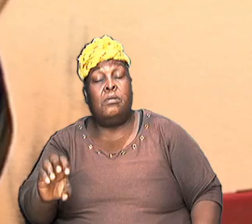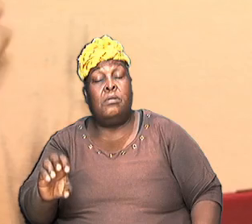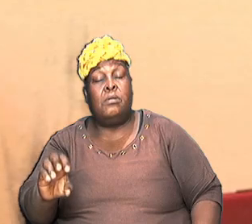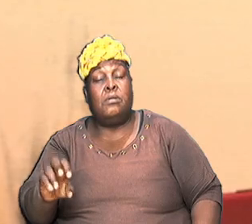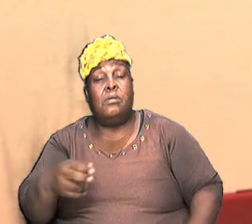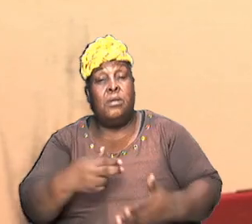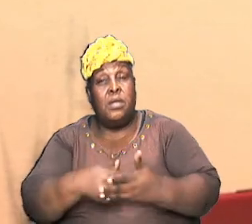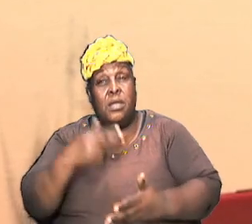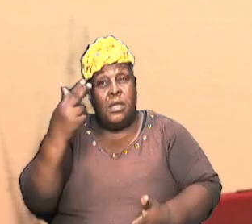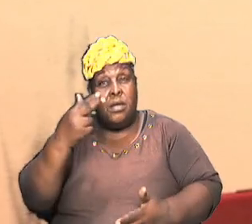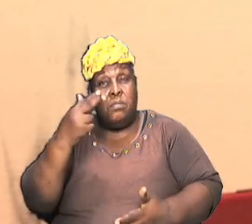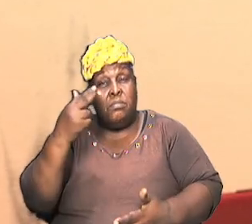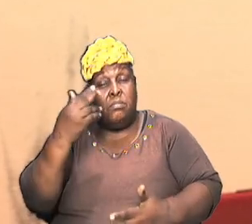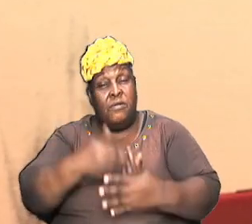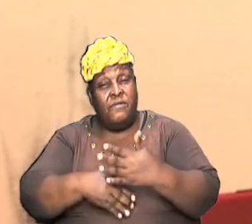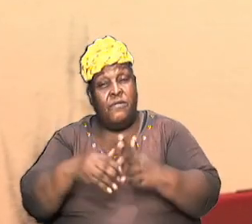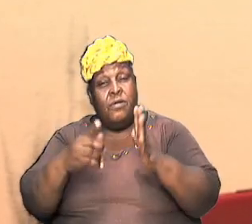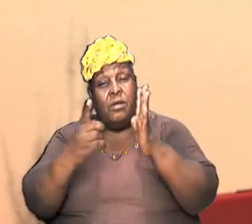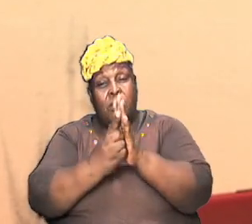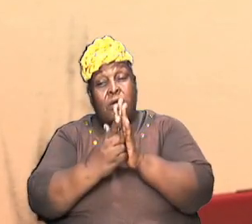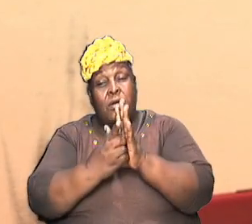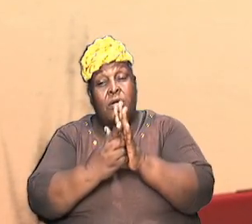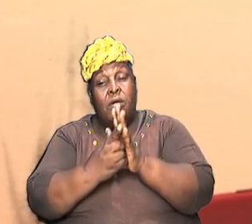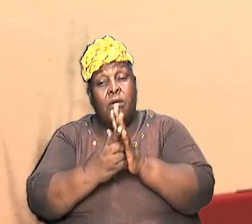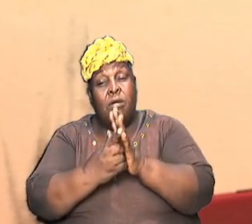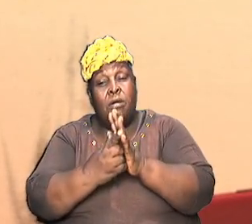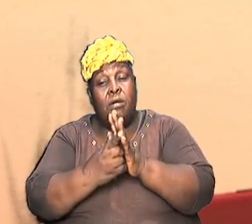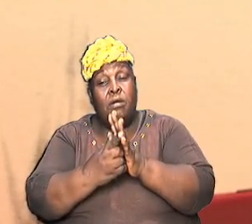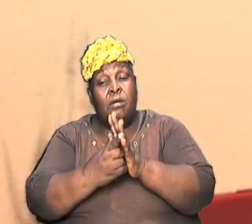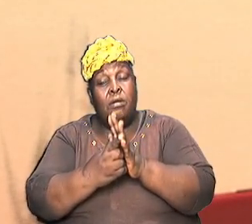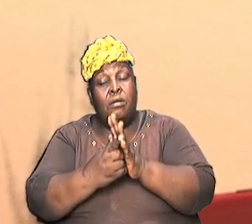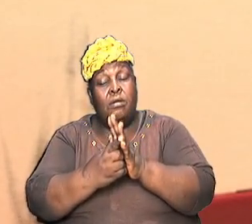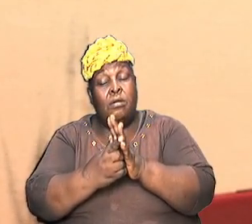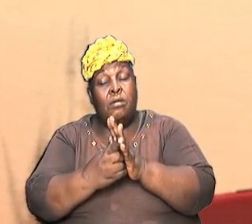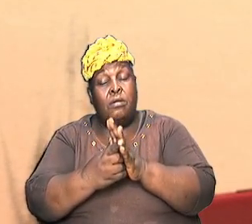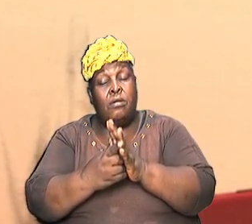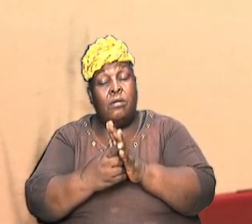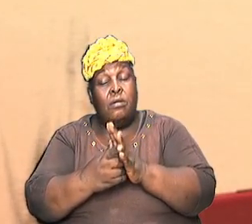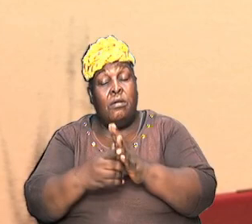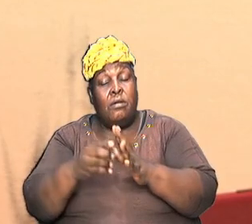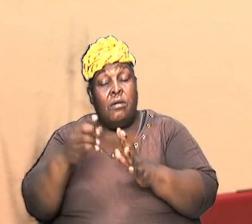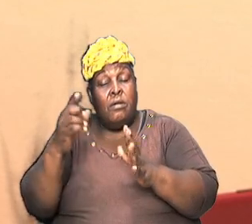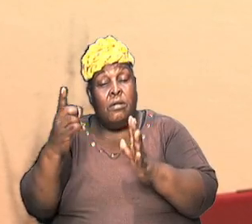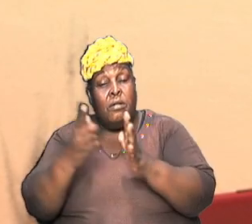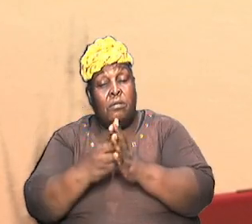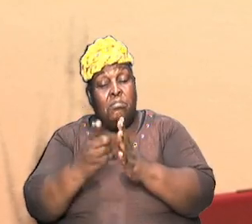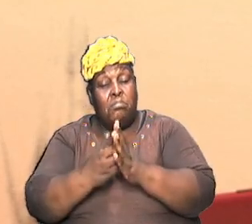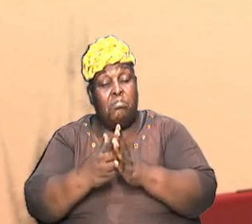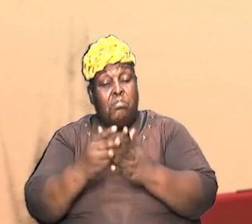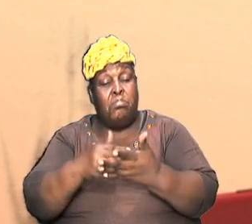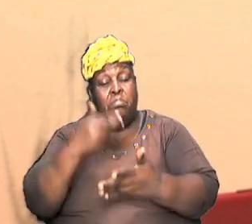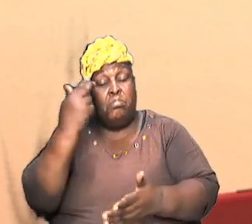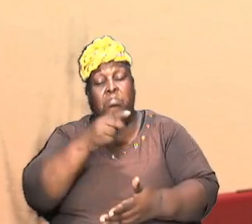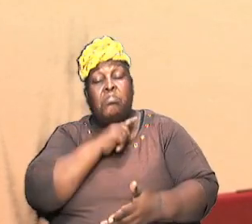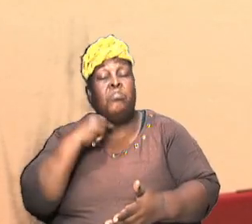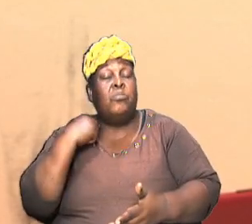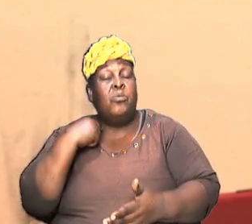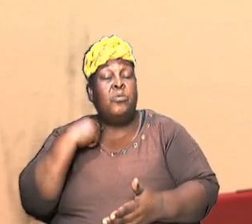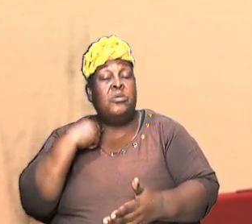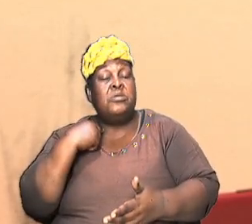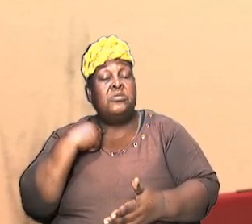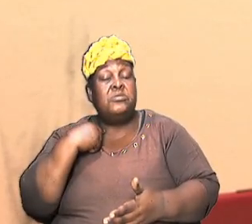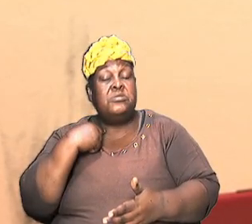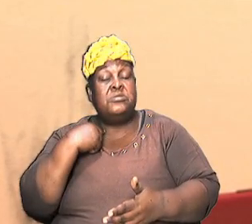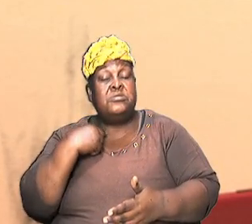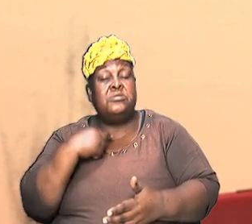the high priest was during the law the high priest is after the law point taken